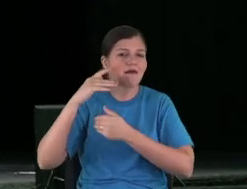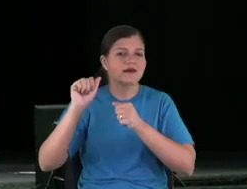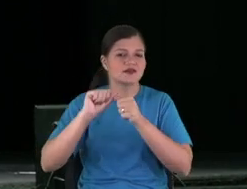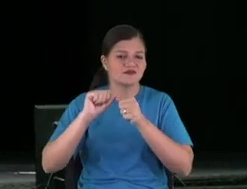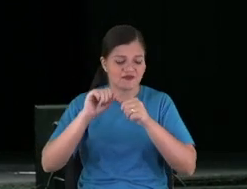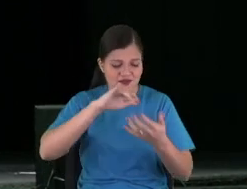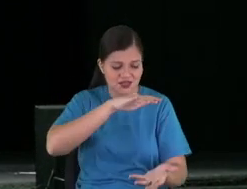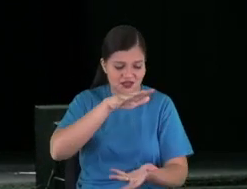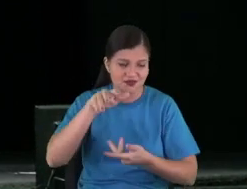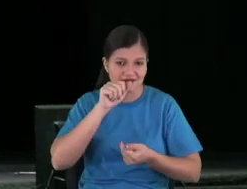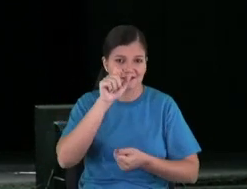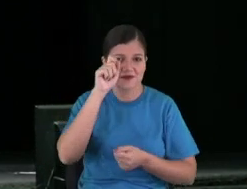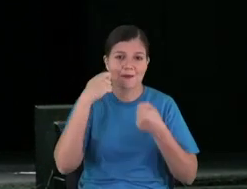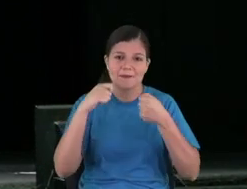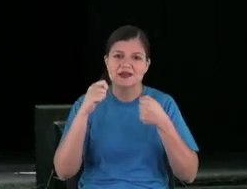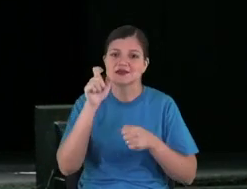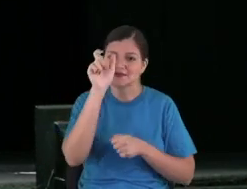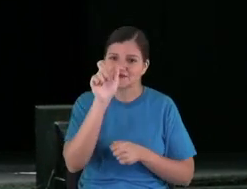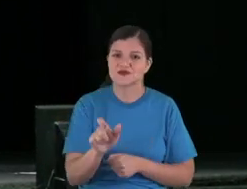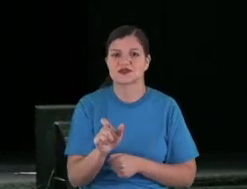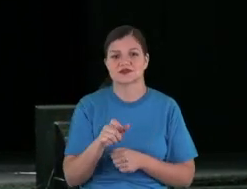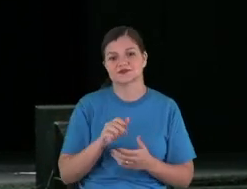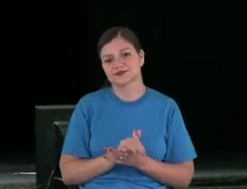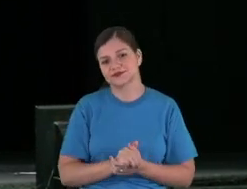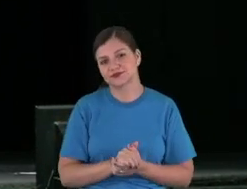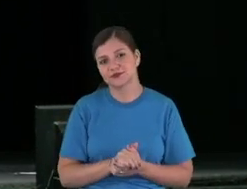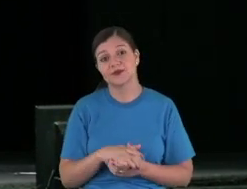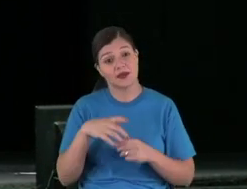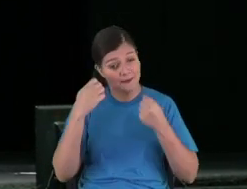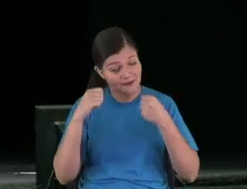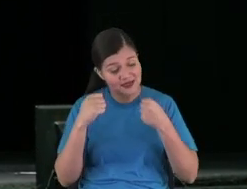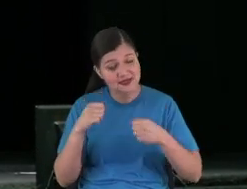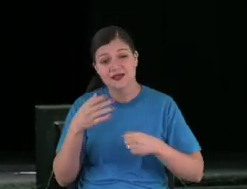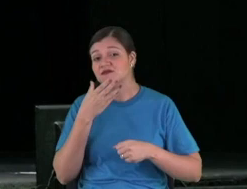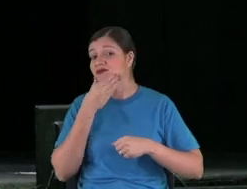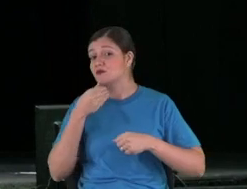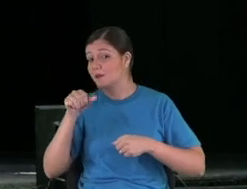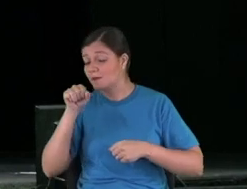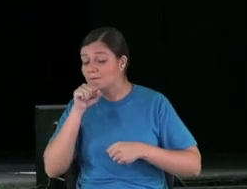So you'll be blessed for, or someone,